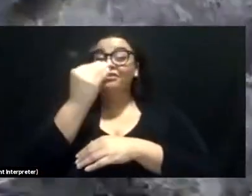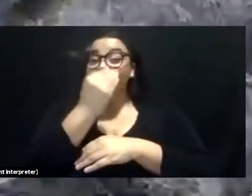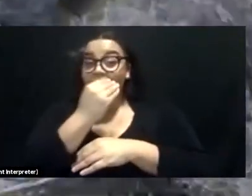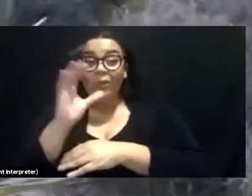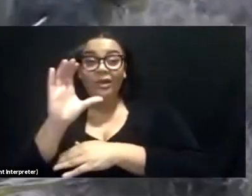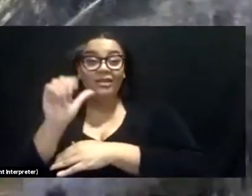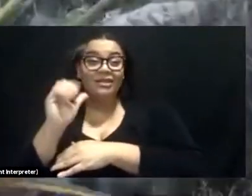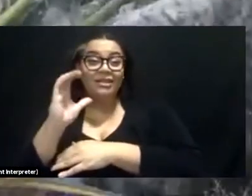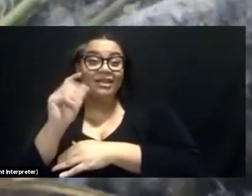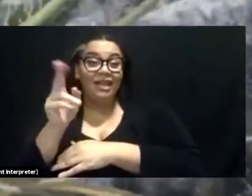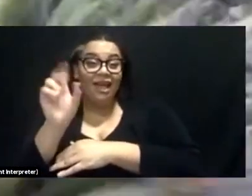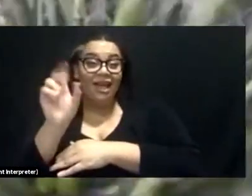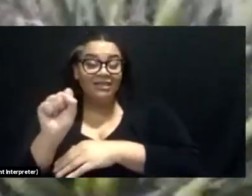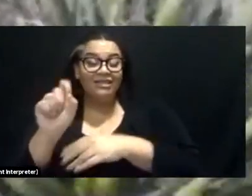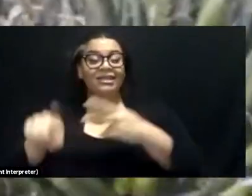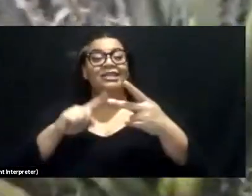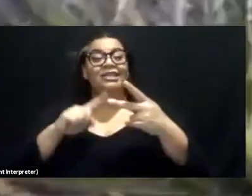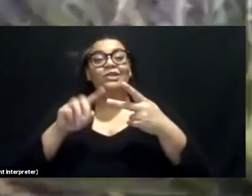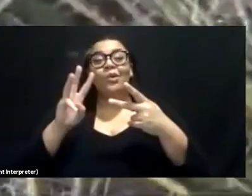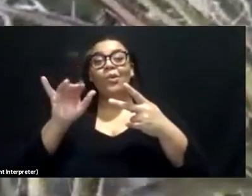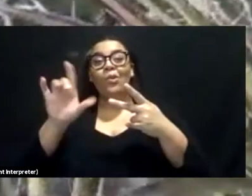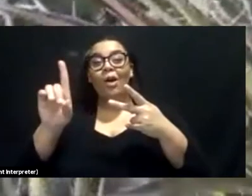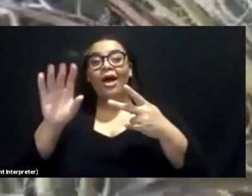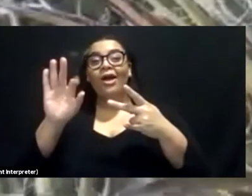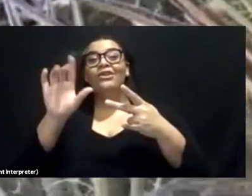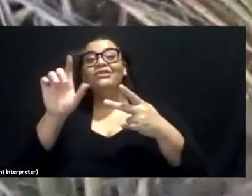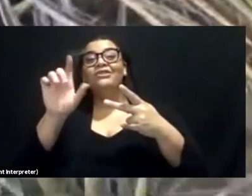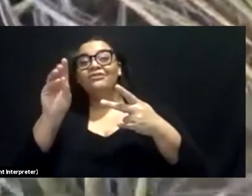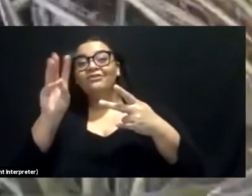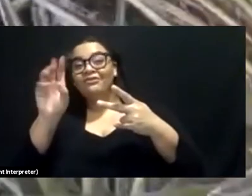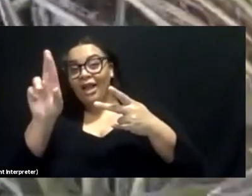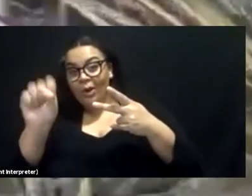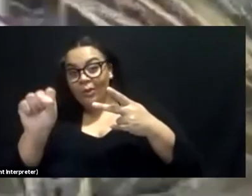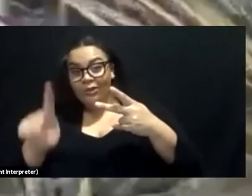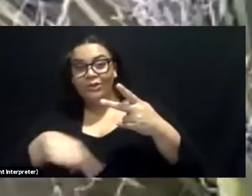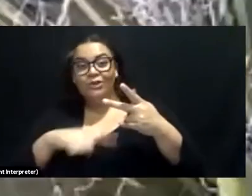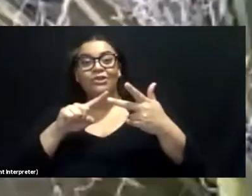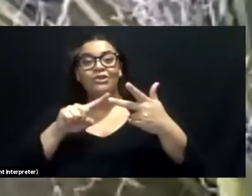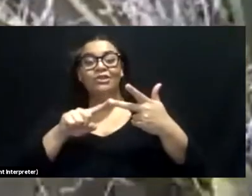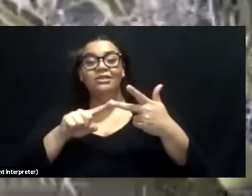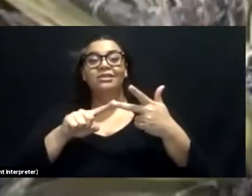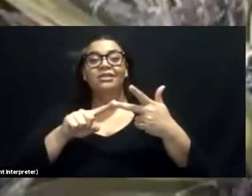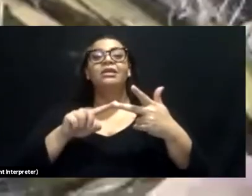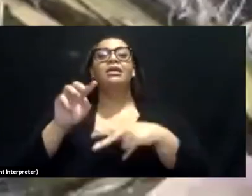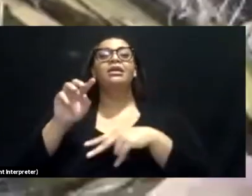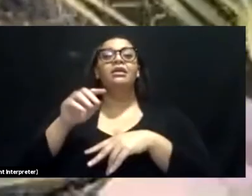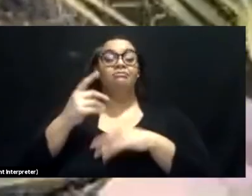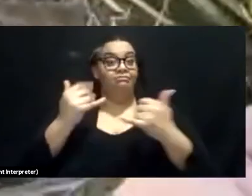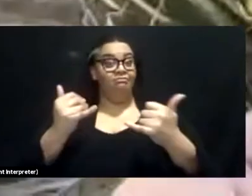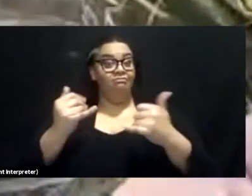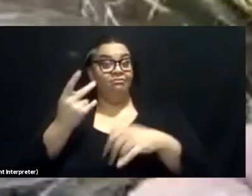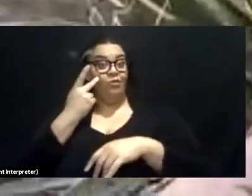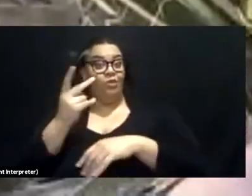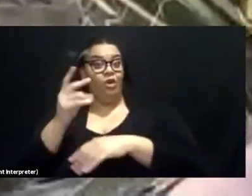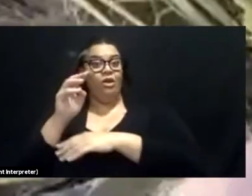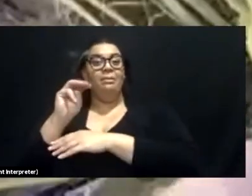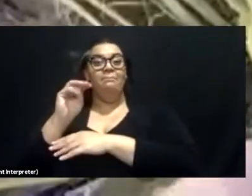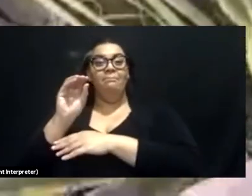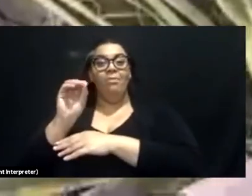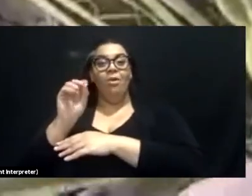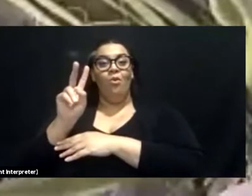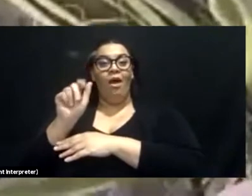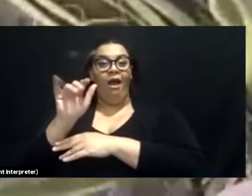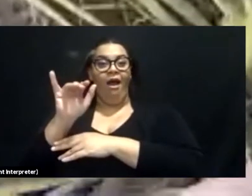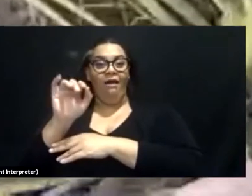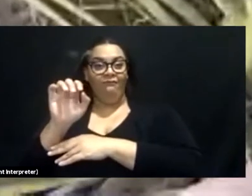They love to eat wildflowers. We're walking by a mojave yucca, which is a close relative to the Joshua